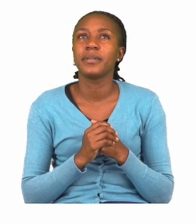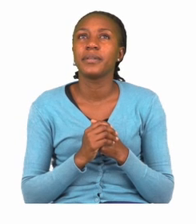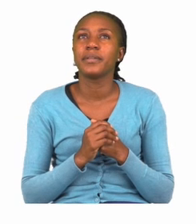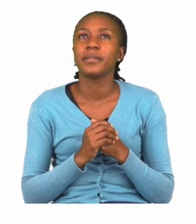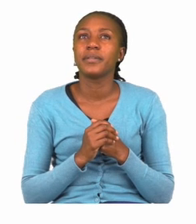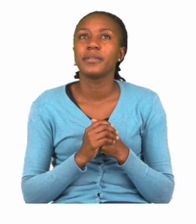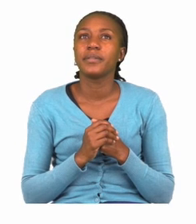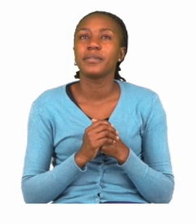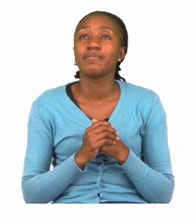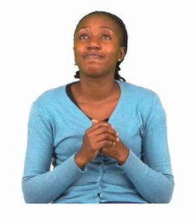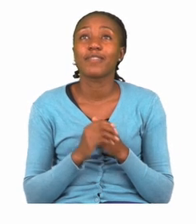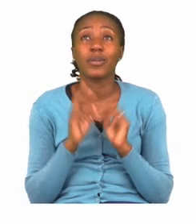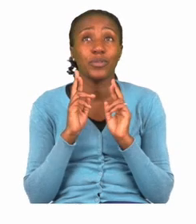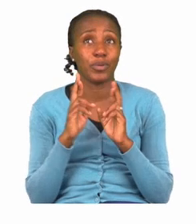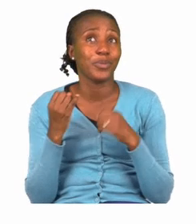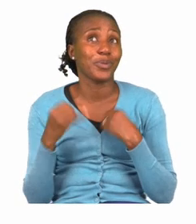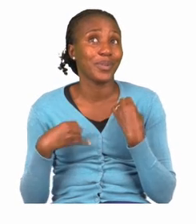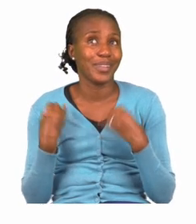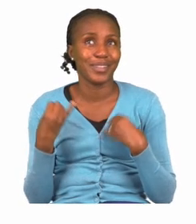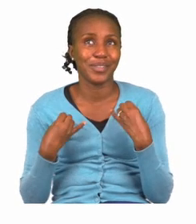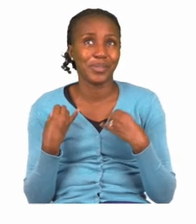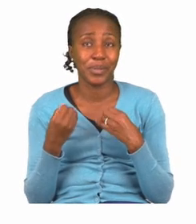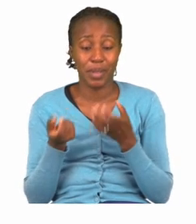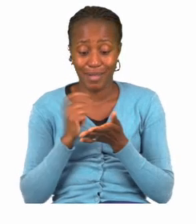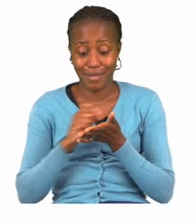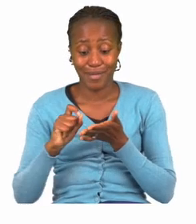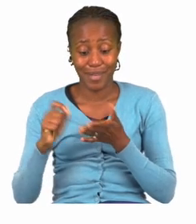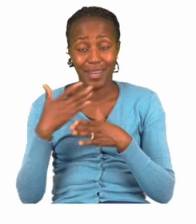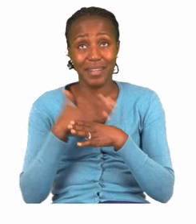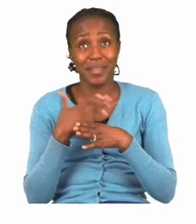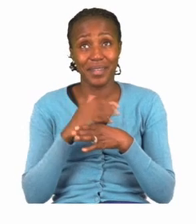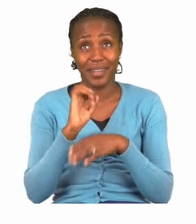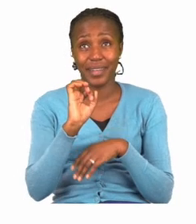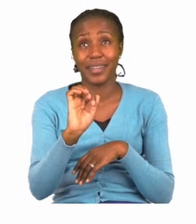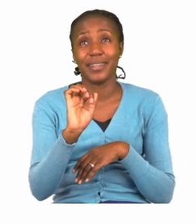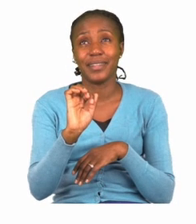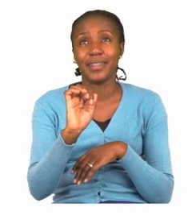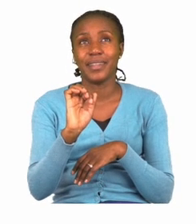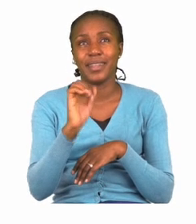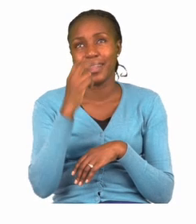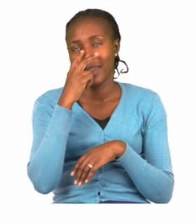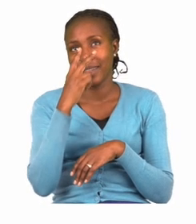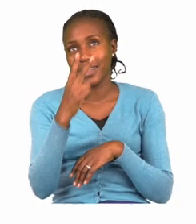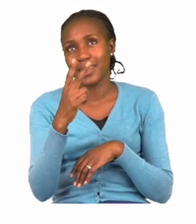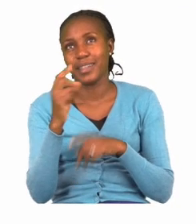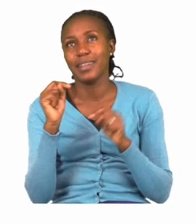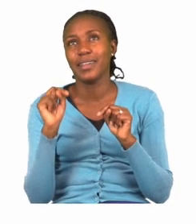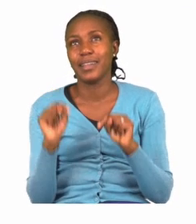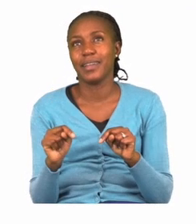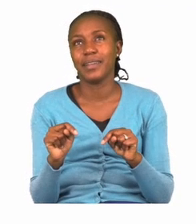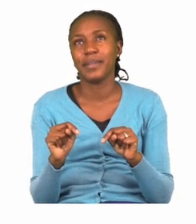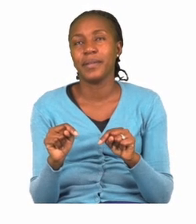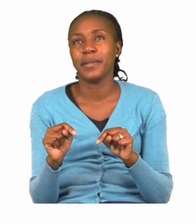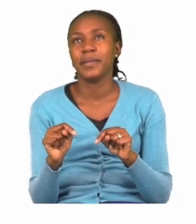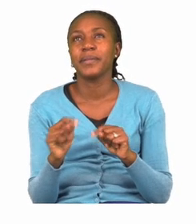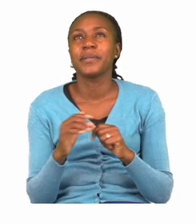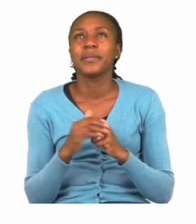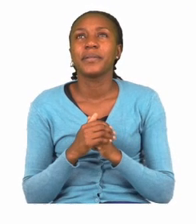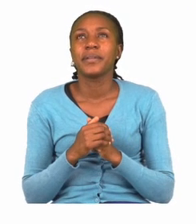I hope you will have lots of fun finishing these activities. We will see you shortly after the break.